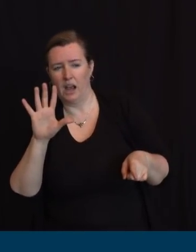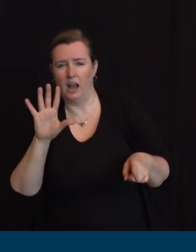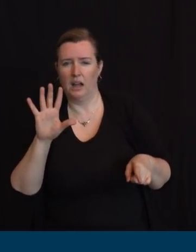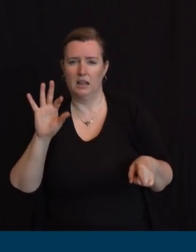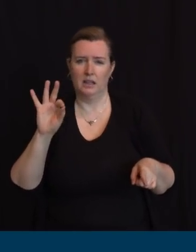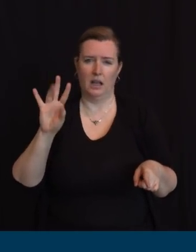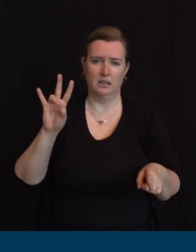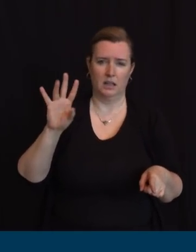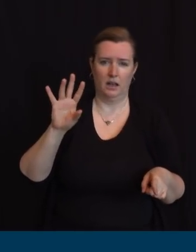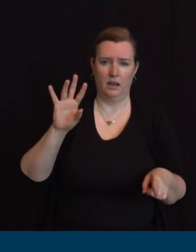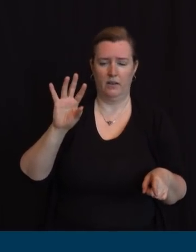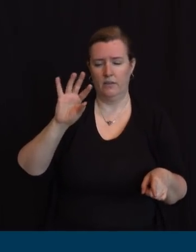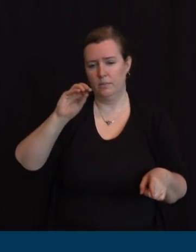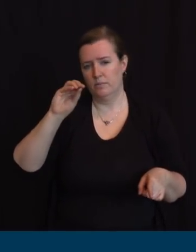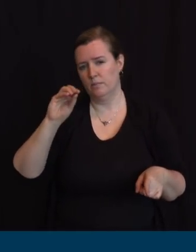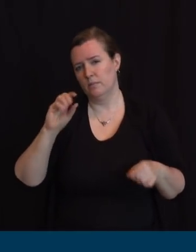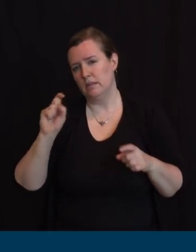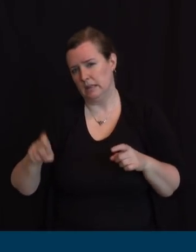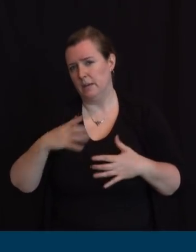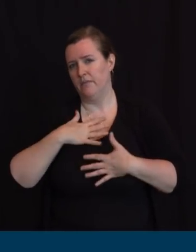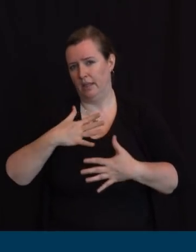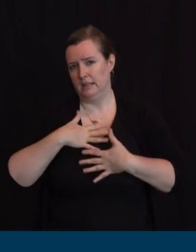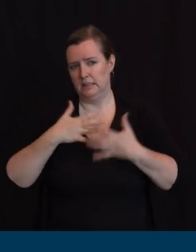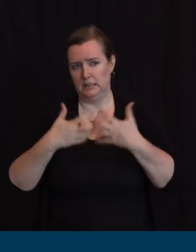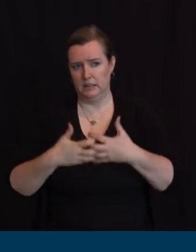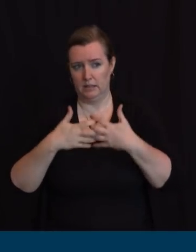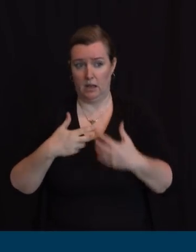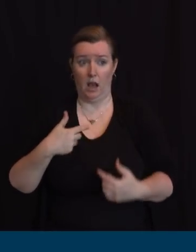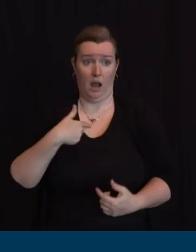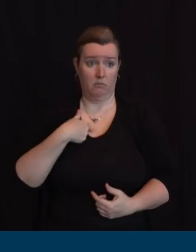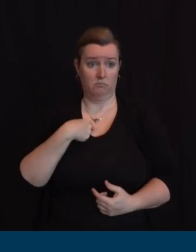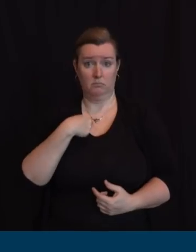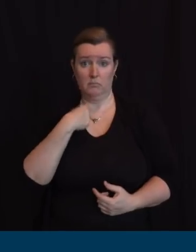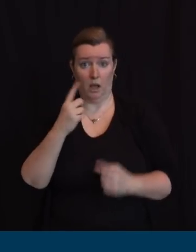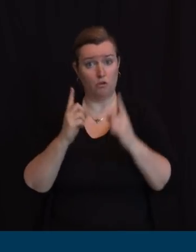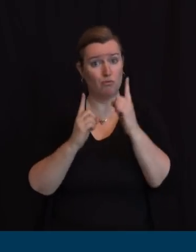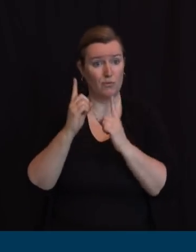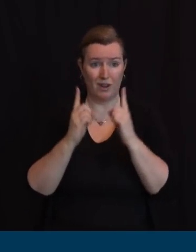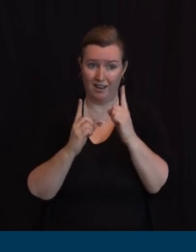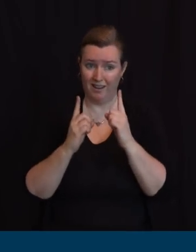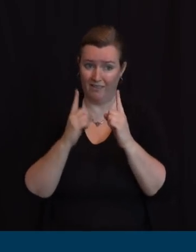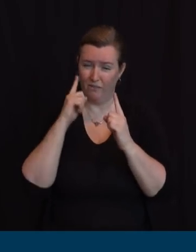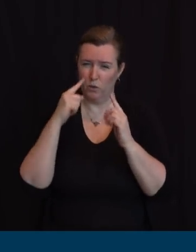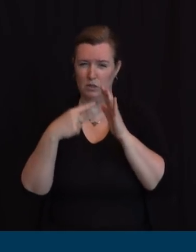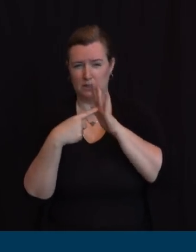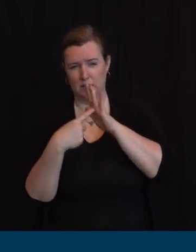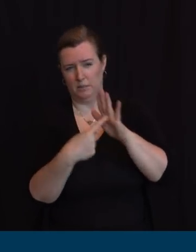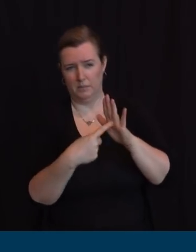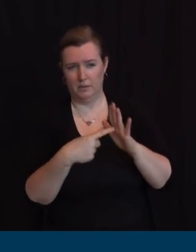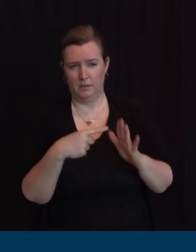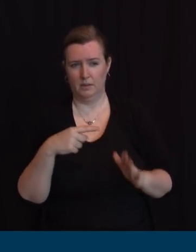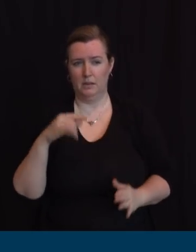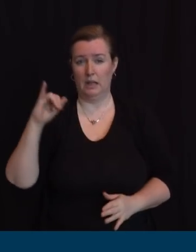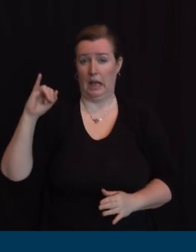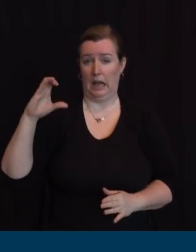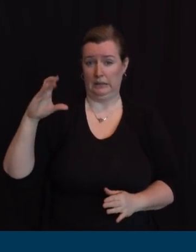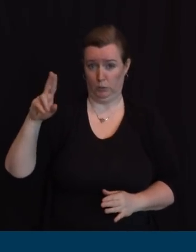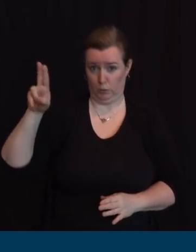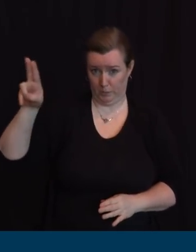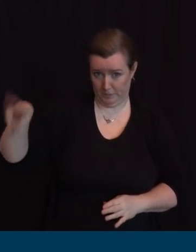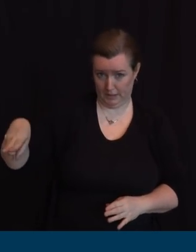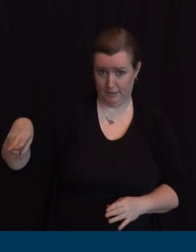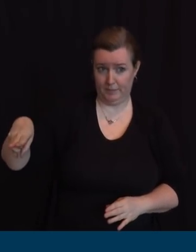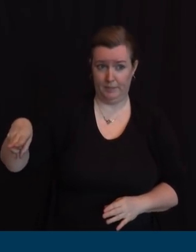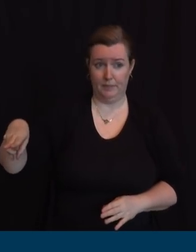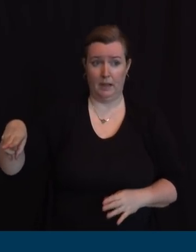-one so for every critical care bed whether it's the licensed bed or the expanded bed we would need a